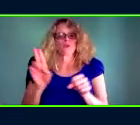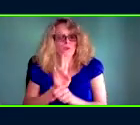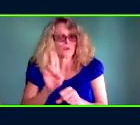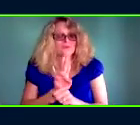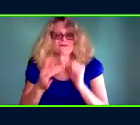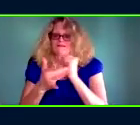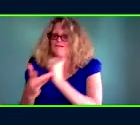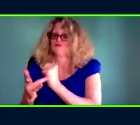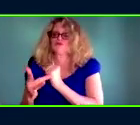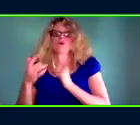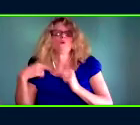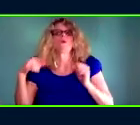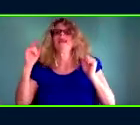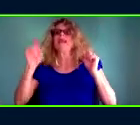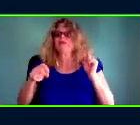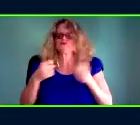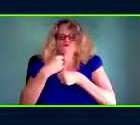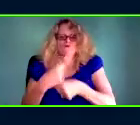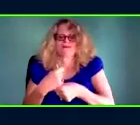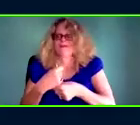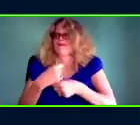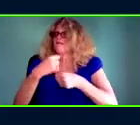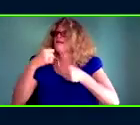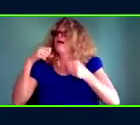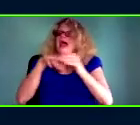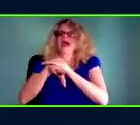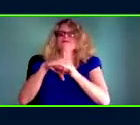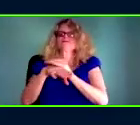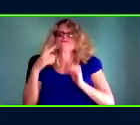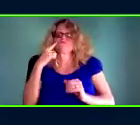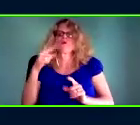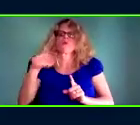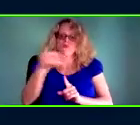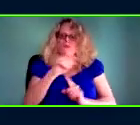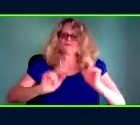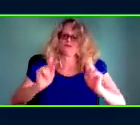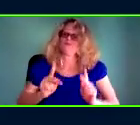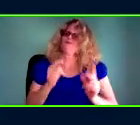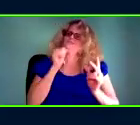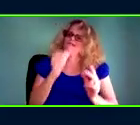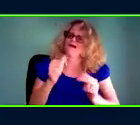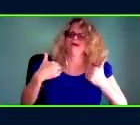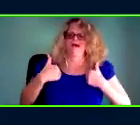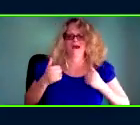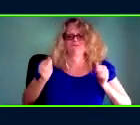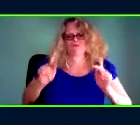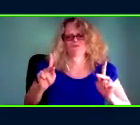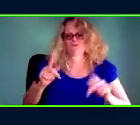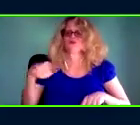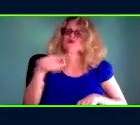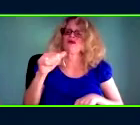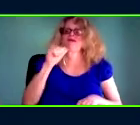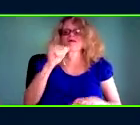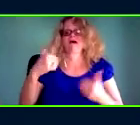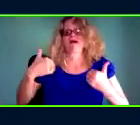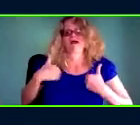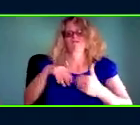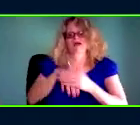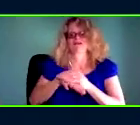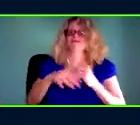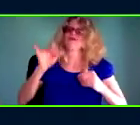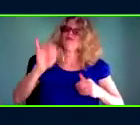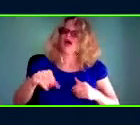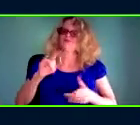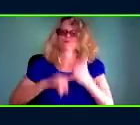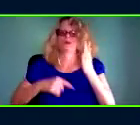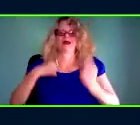Thank you very much, Dr. Noble. That was just incredible. And a broad sweat of concerns and